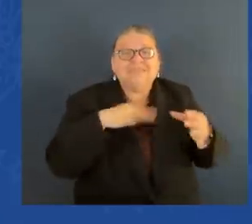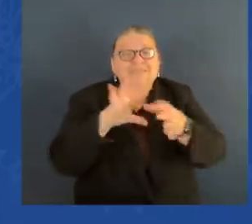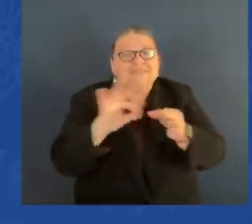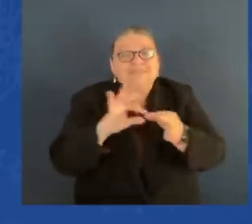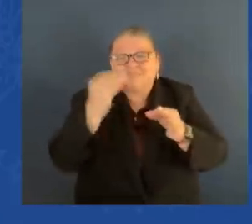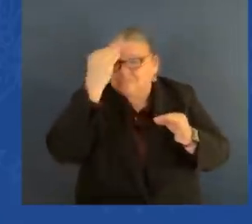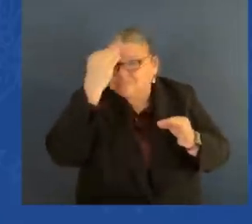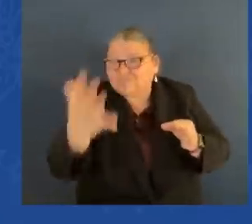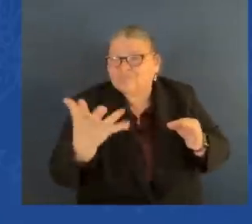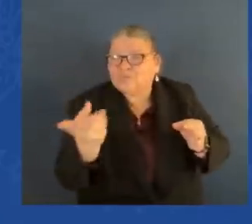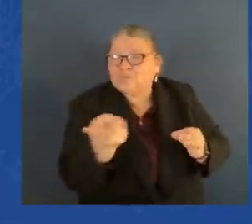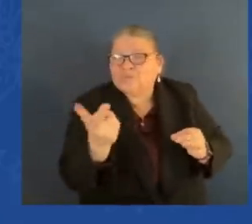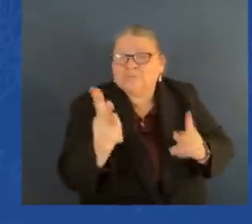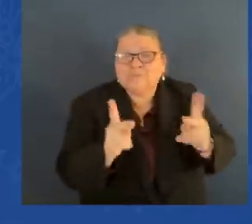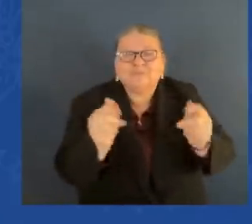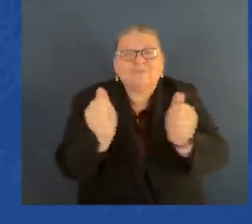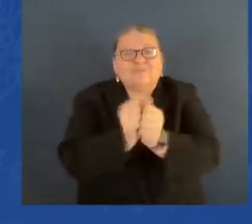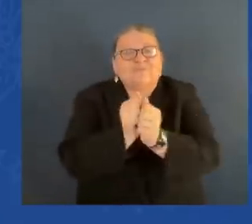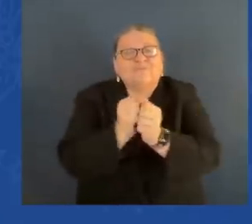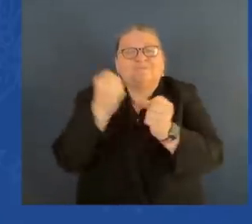love, deep love.